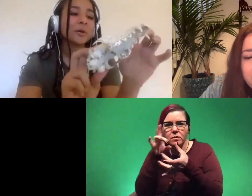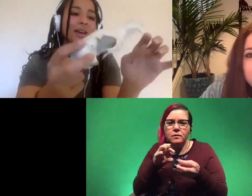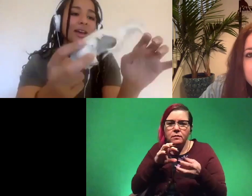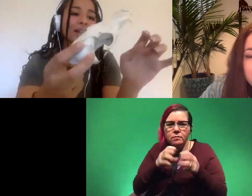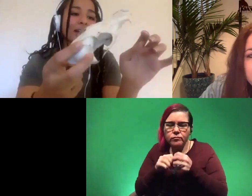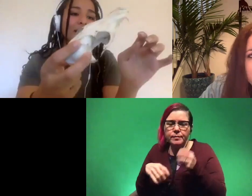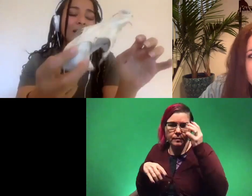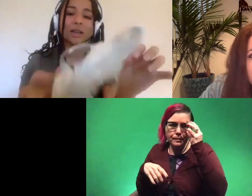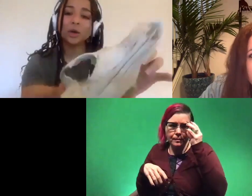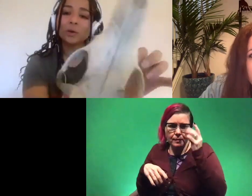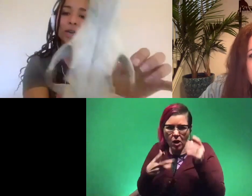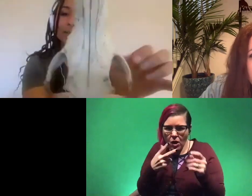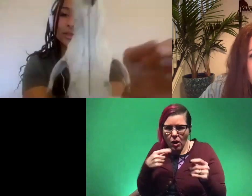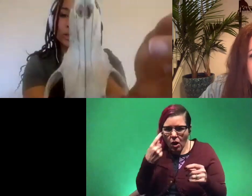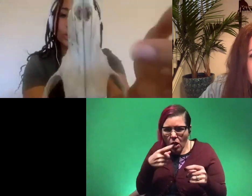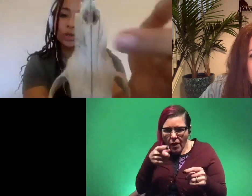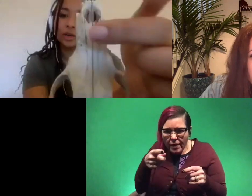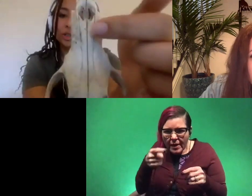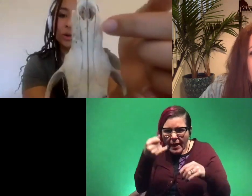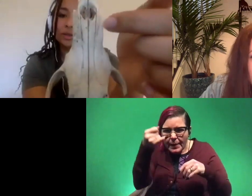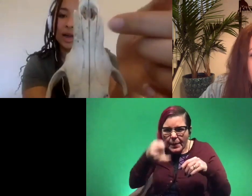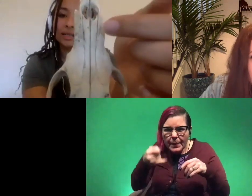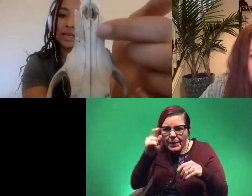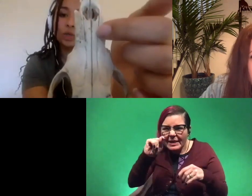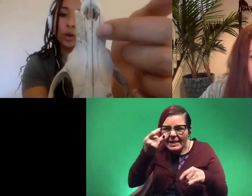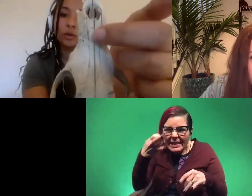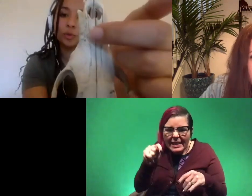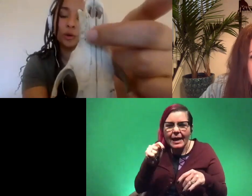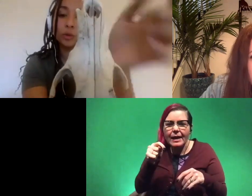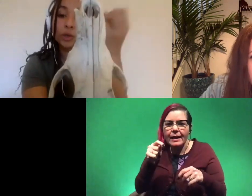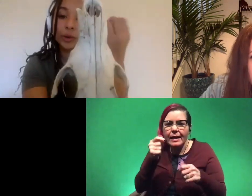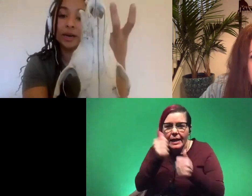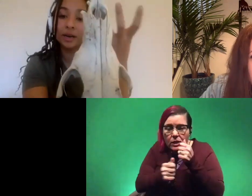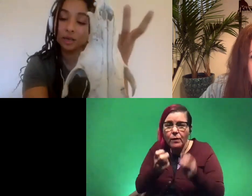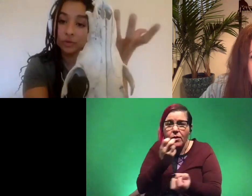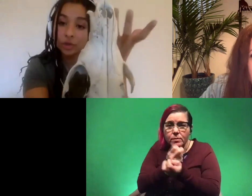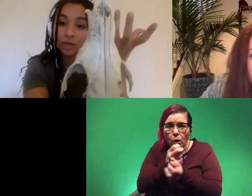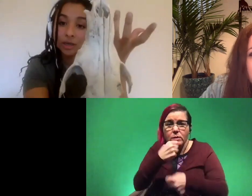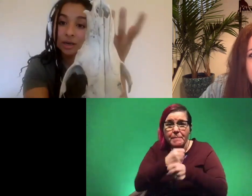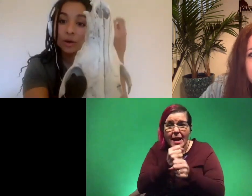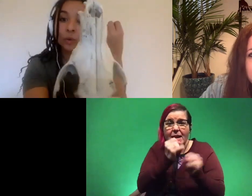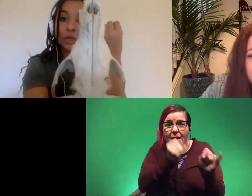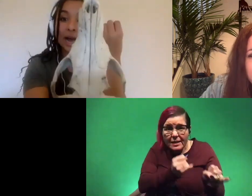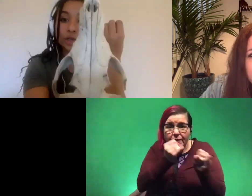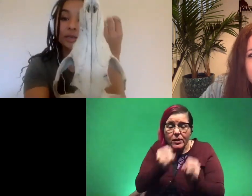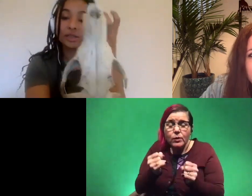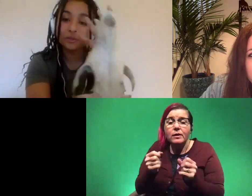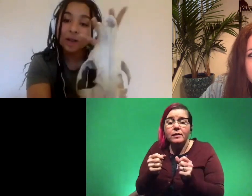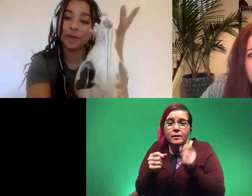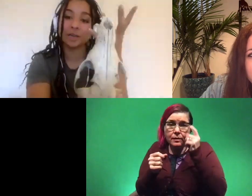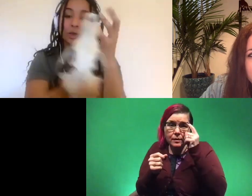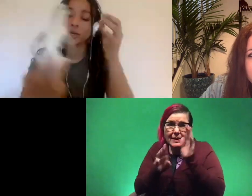like like look how tight the sutures are those lines each one of those bones was created individually was actually